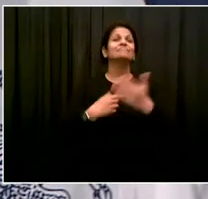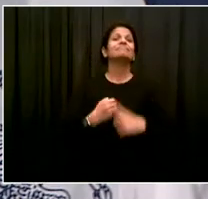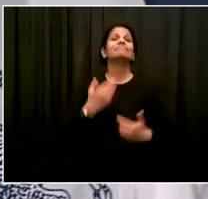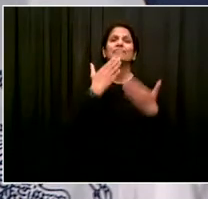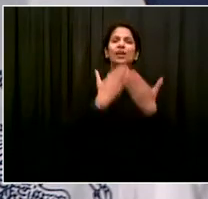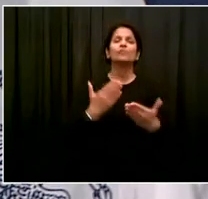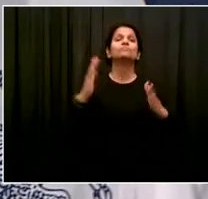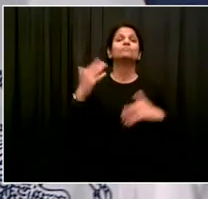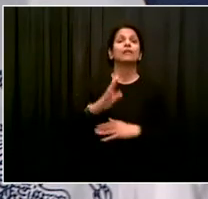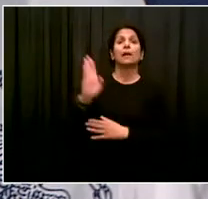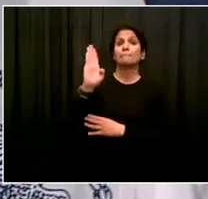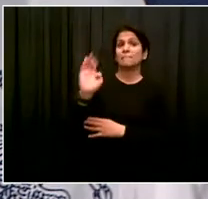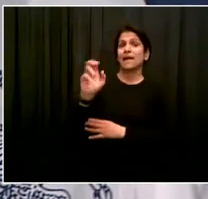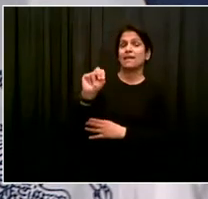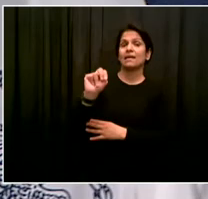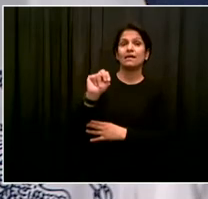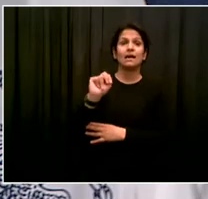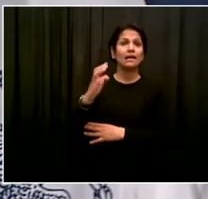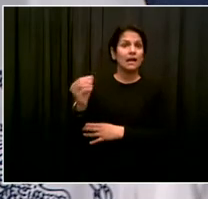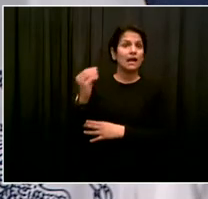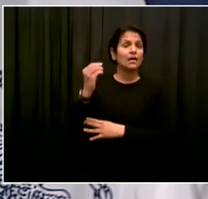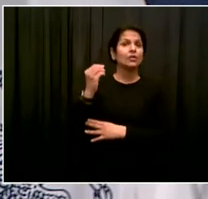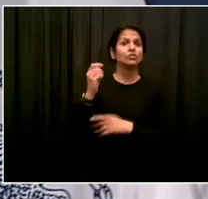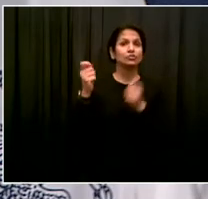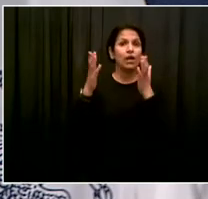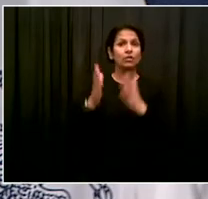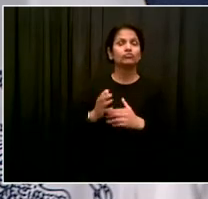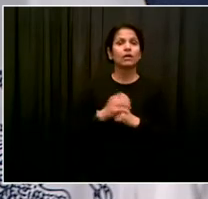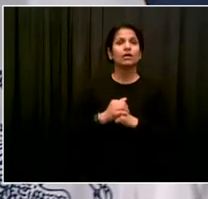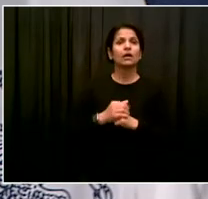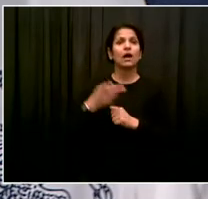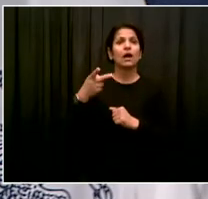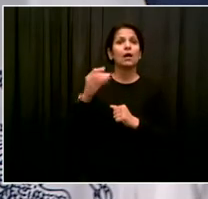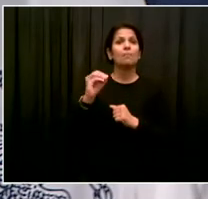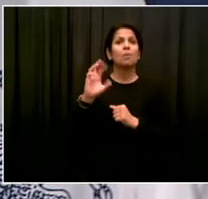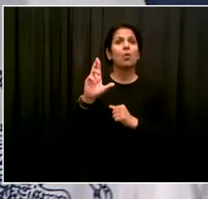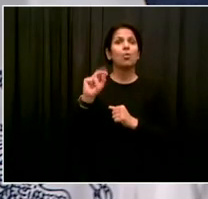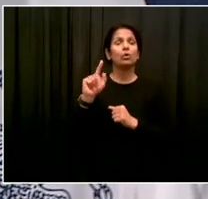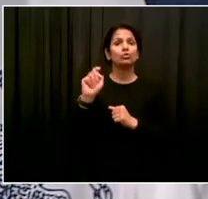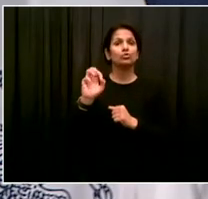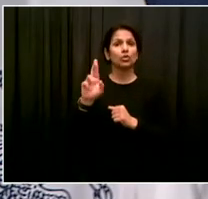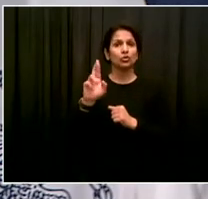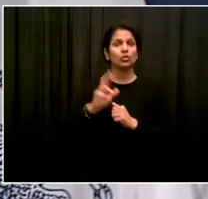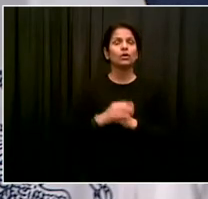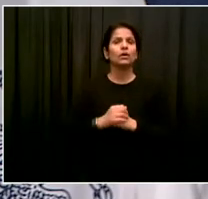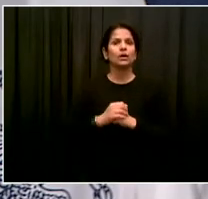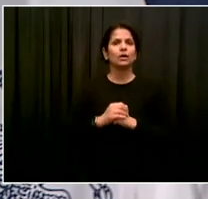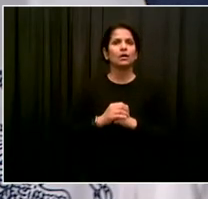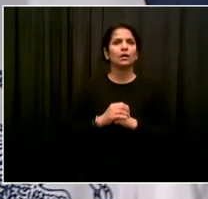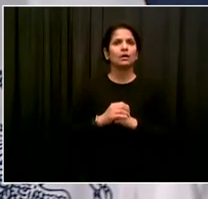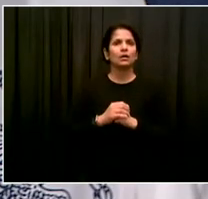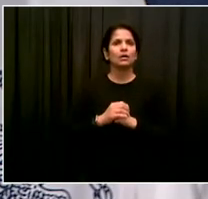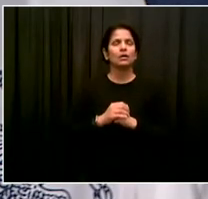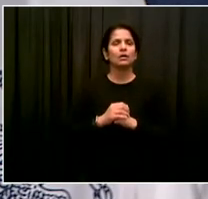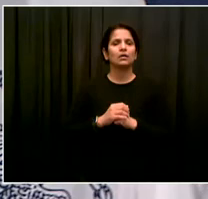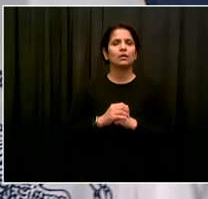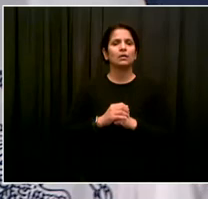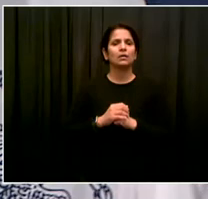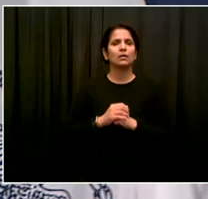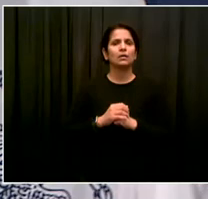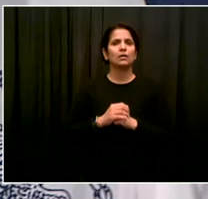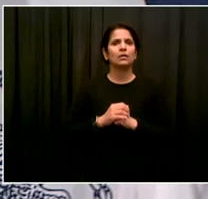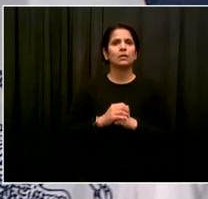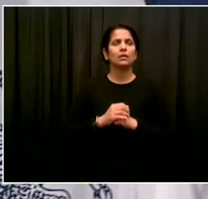very excited out there in the parking lot and also I believe there was a cultural reference to the famous dance the electric slide